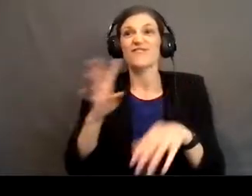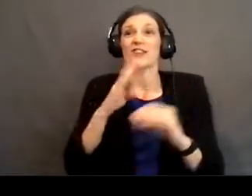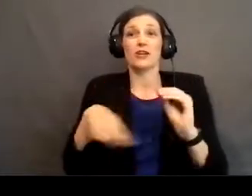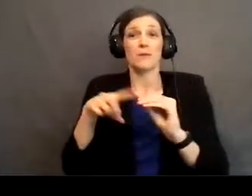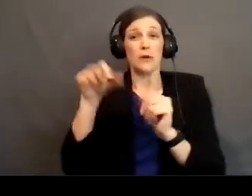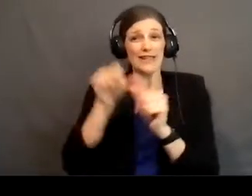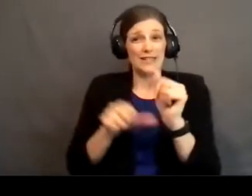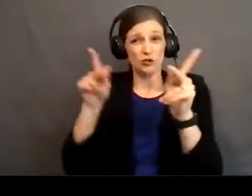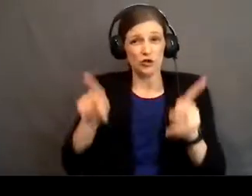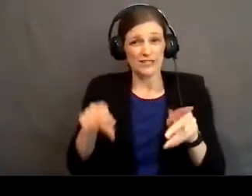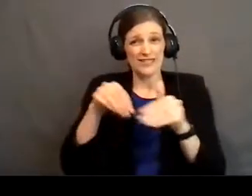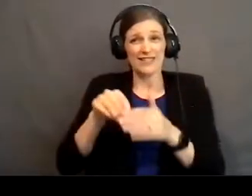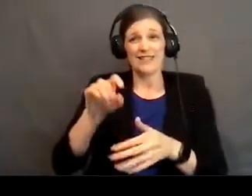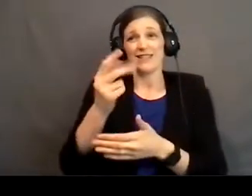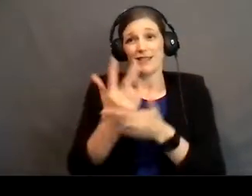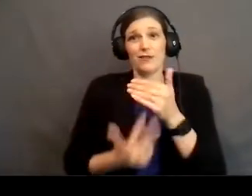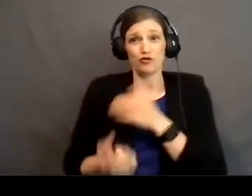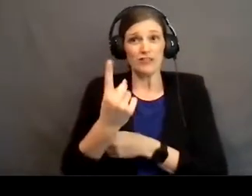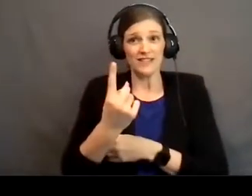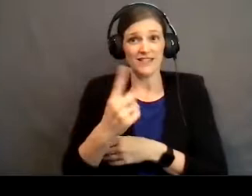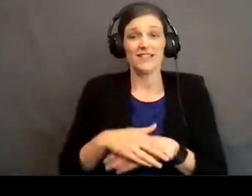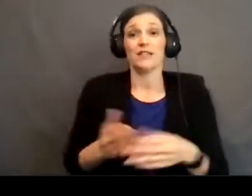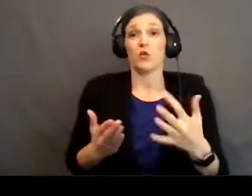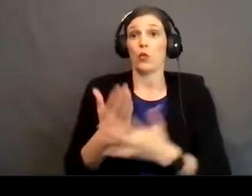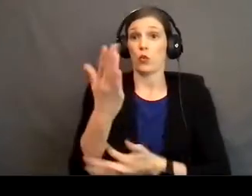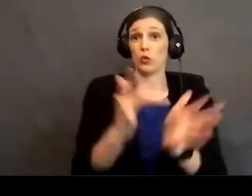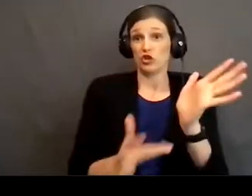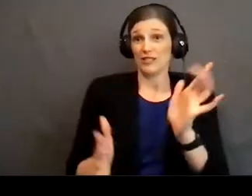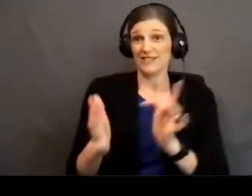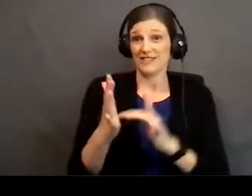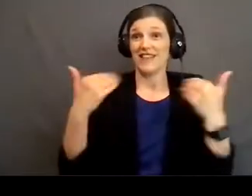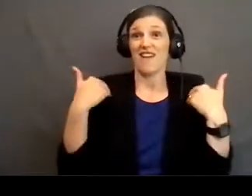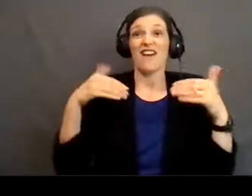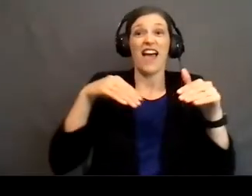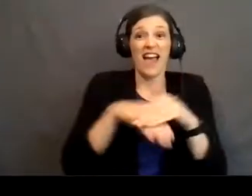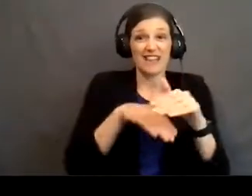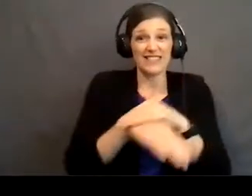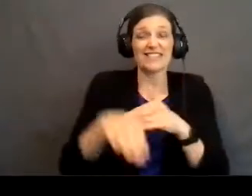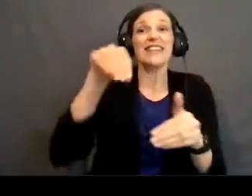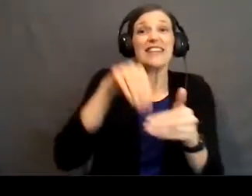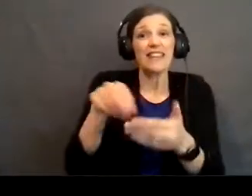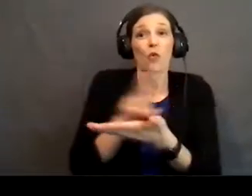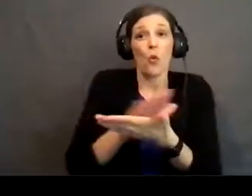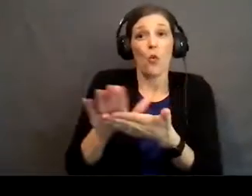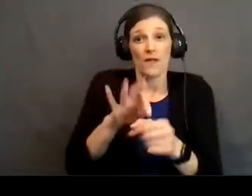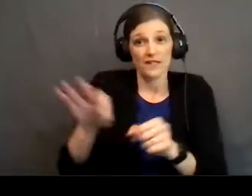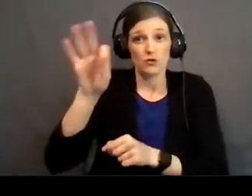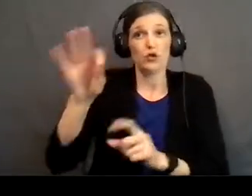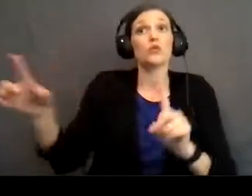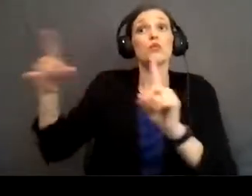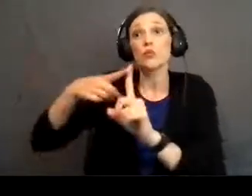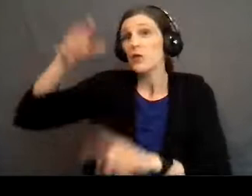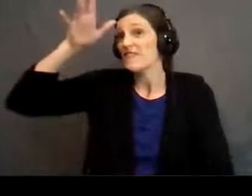Trinity. Right? It says that through Jesus, we have access in the Holy Spirit to the Father.